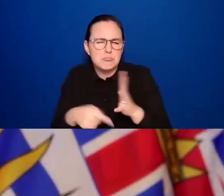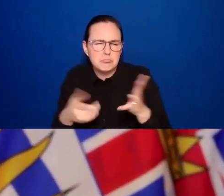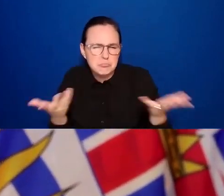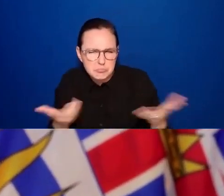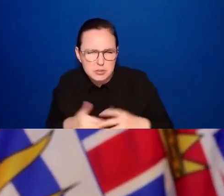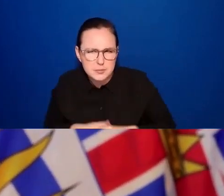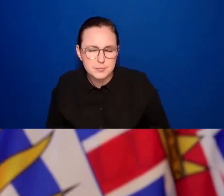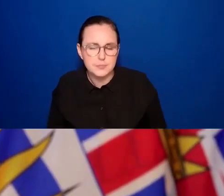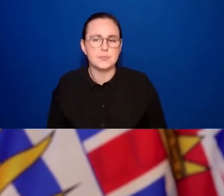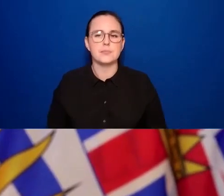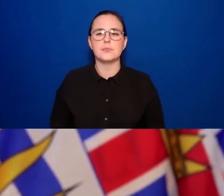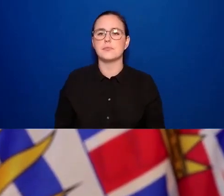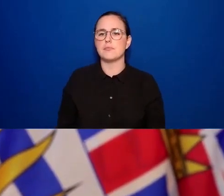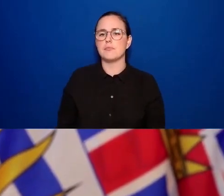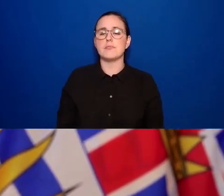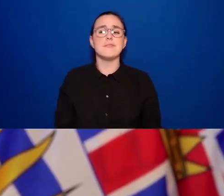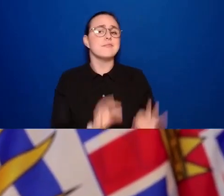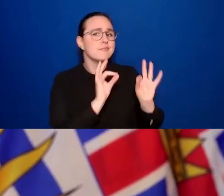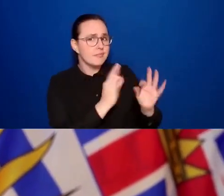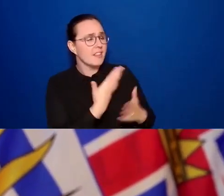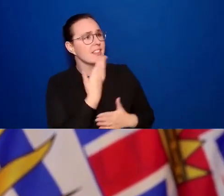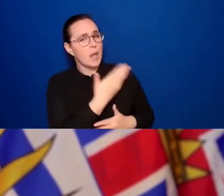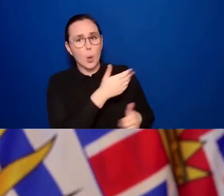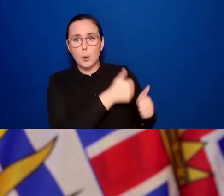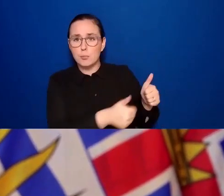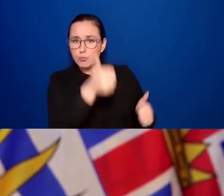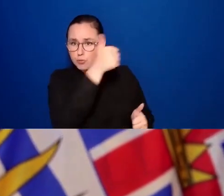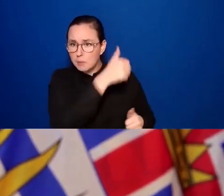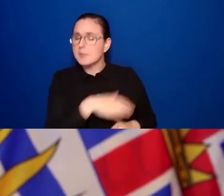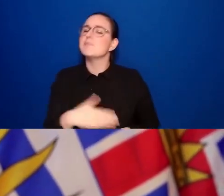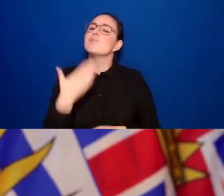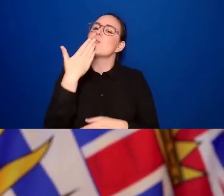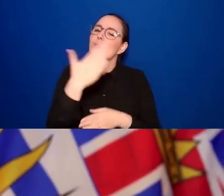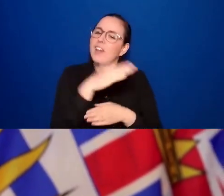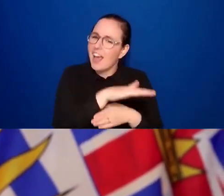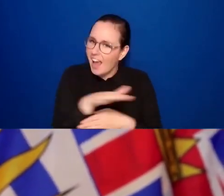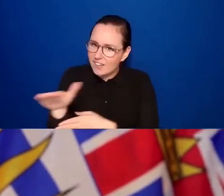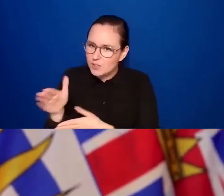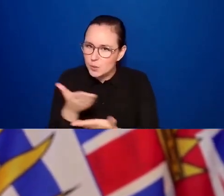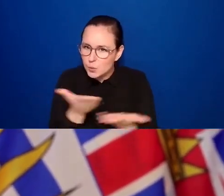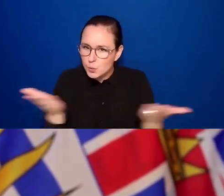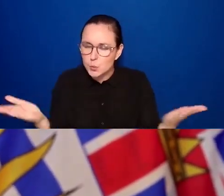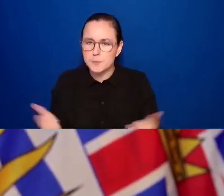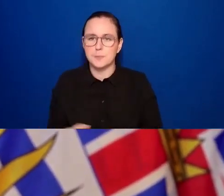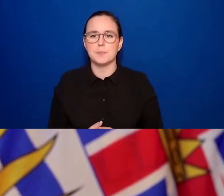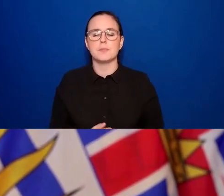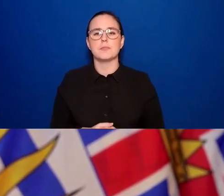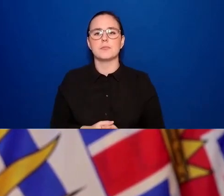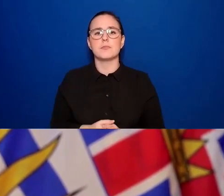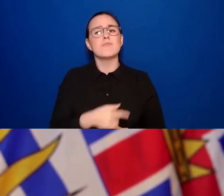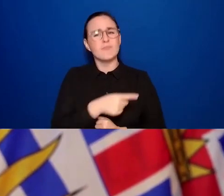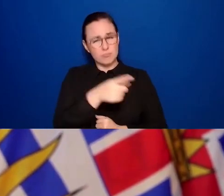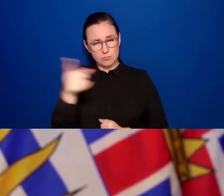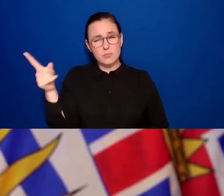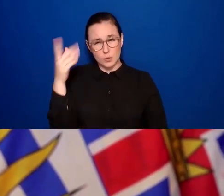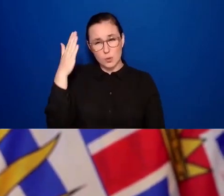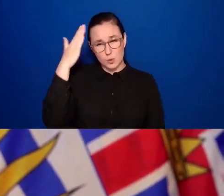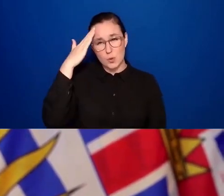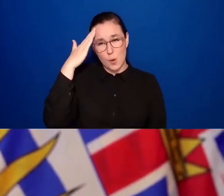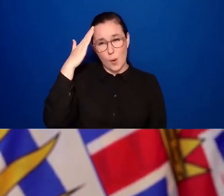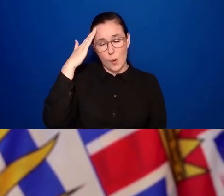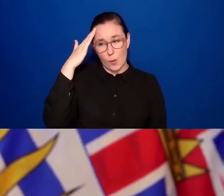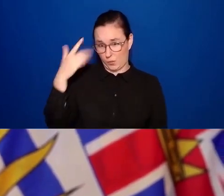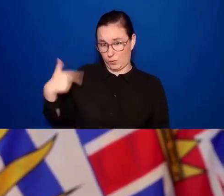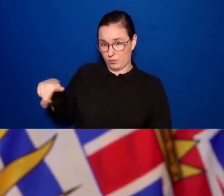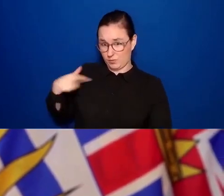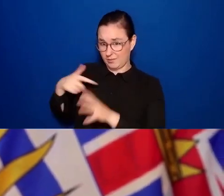Thank you very much, premier, and good afternoon. As people here know, the responsibility and focus of our teams in public